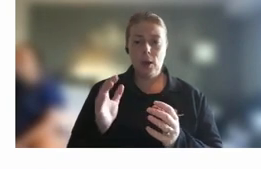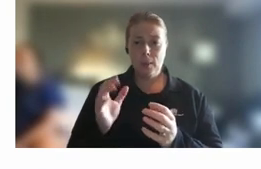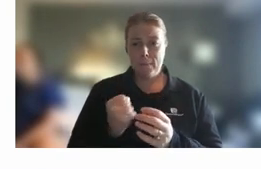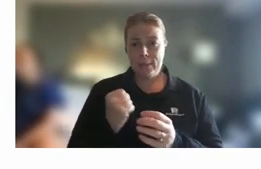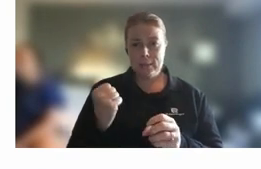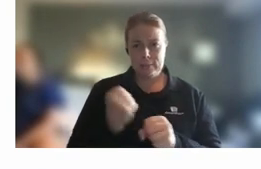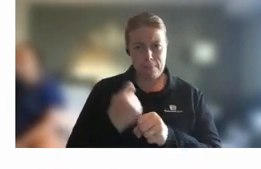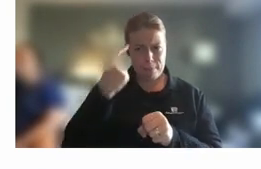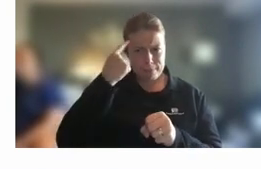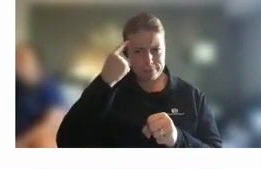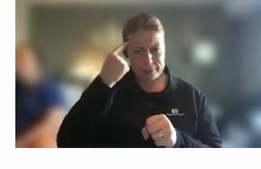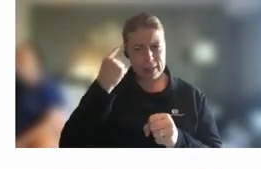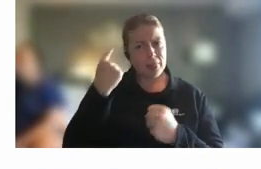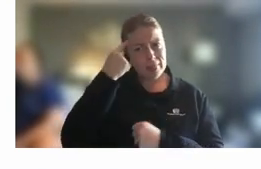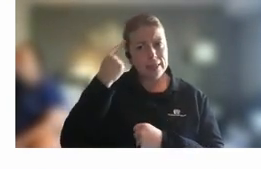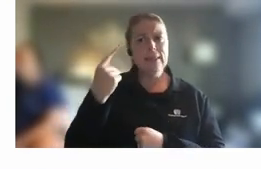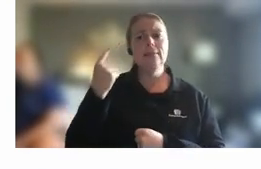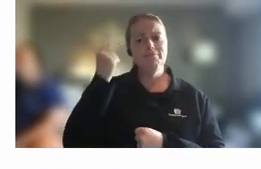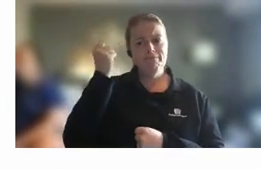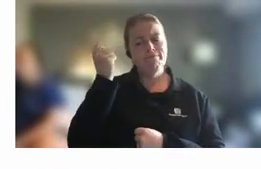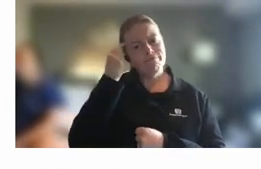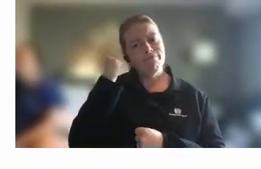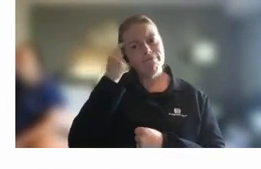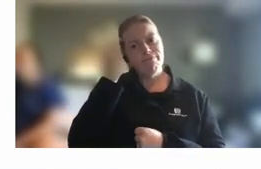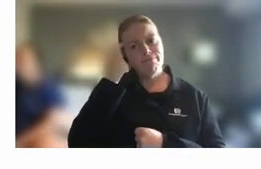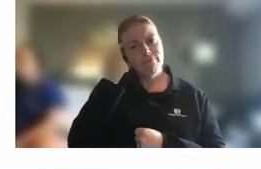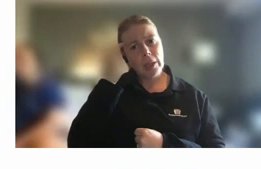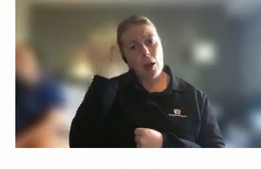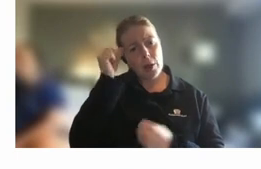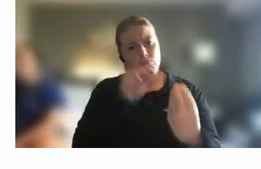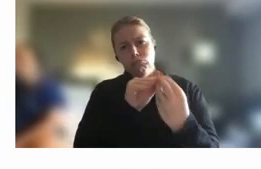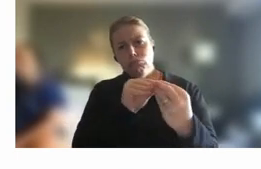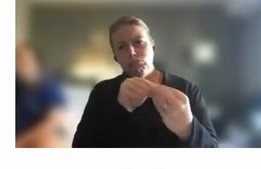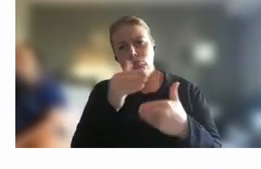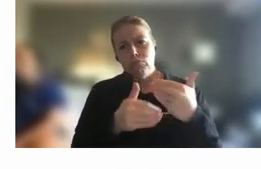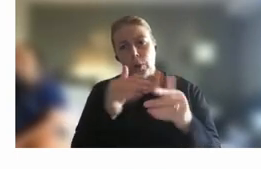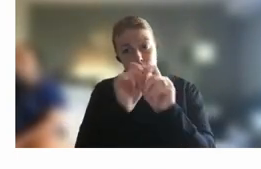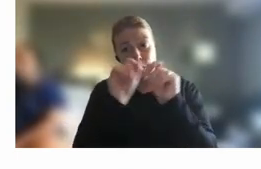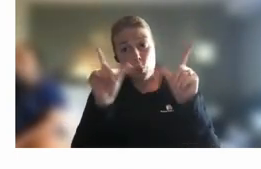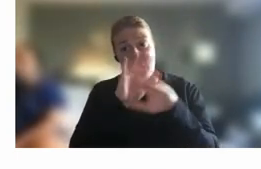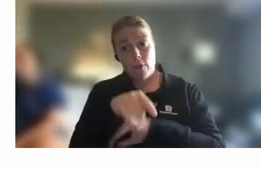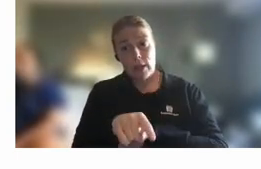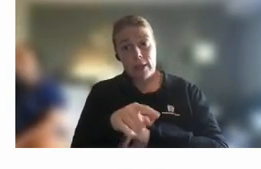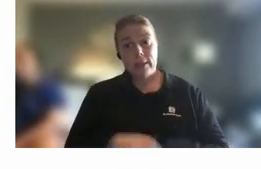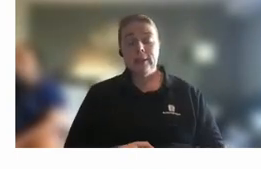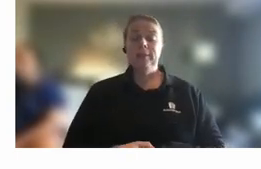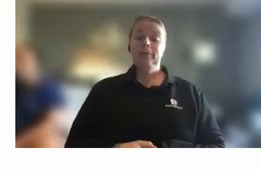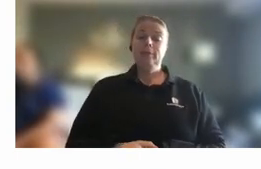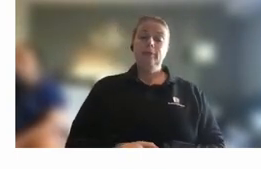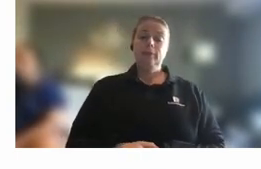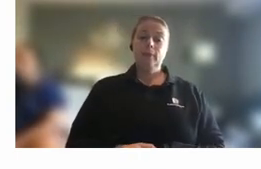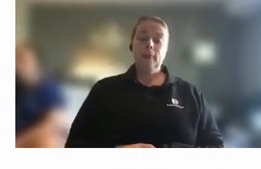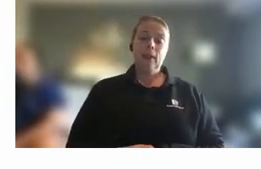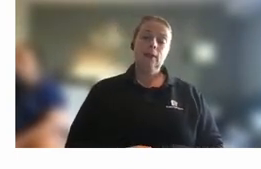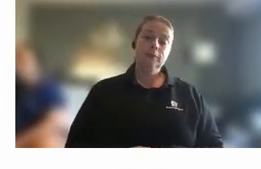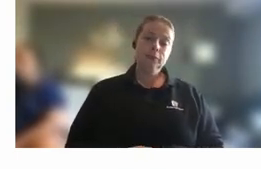government and the the bargaining process of course is very cognizant of that i think uh more broadly i